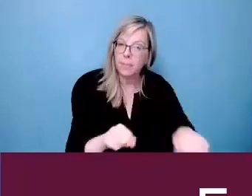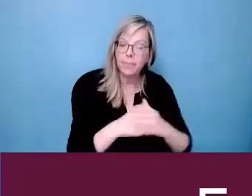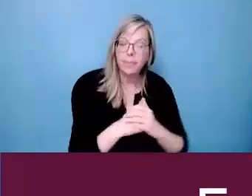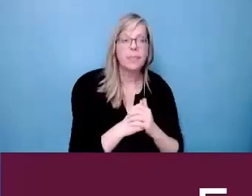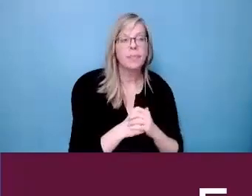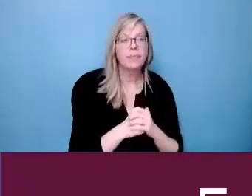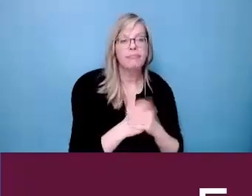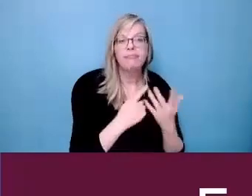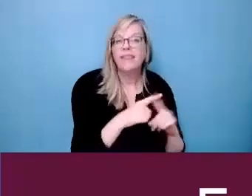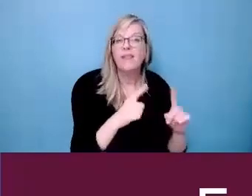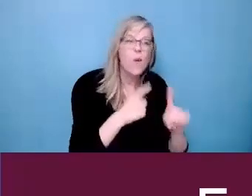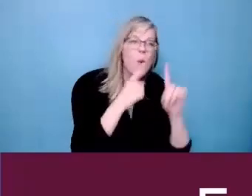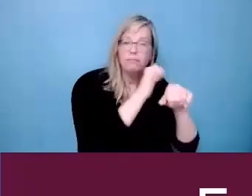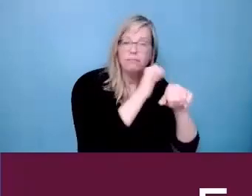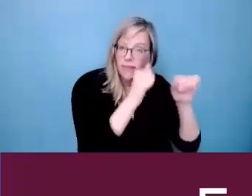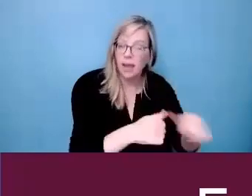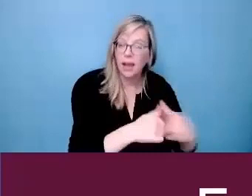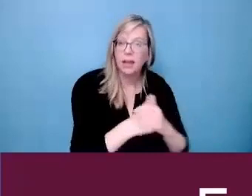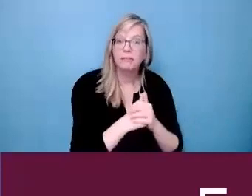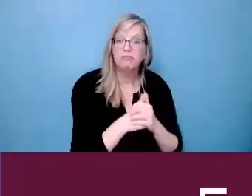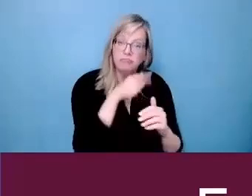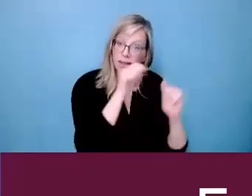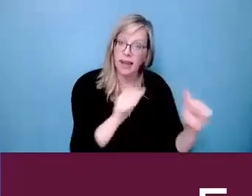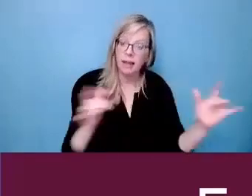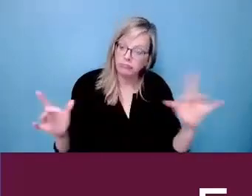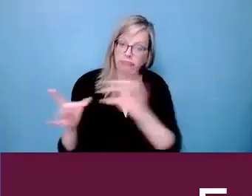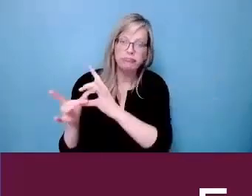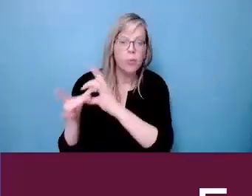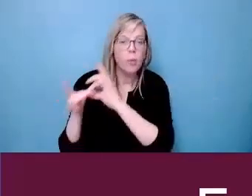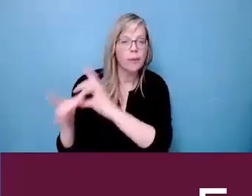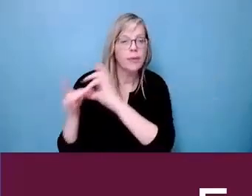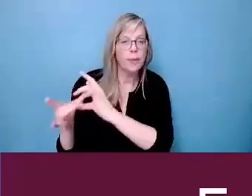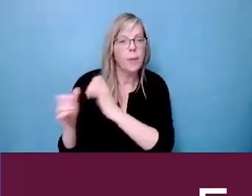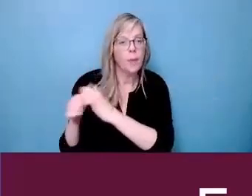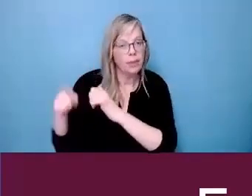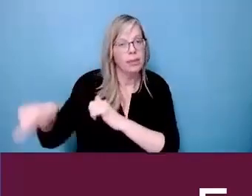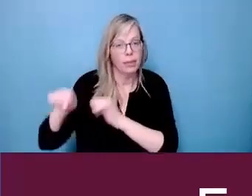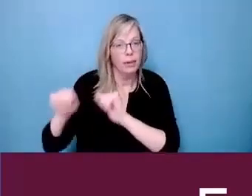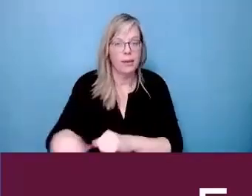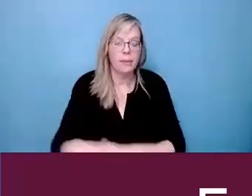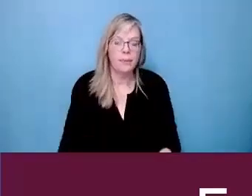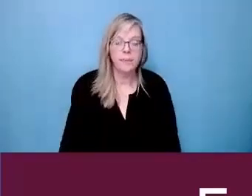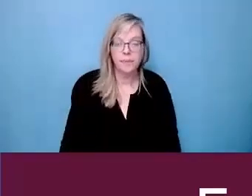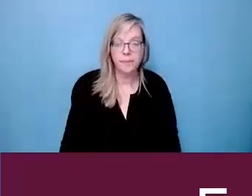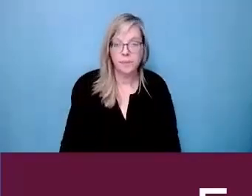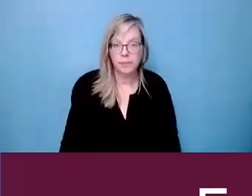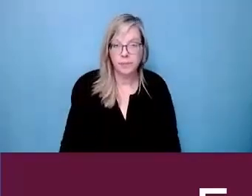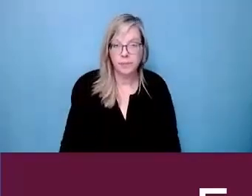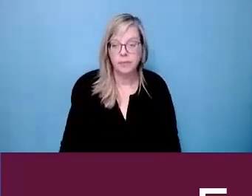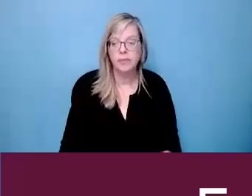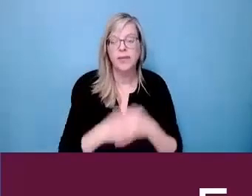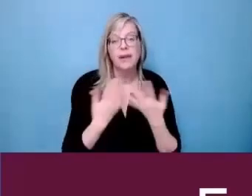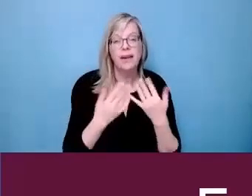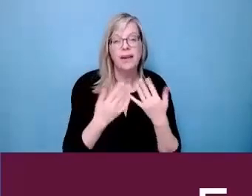aspirations, and even provides them with the opportunity to build relationships with their employers and their colleagues.